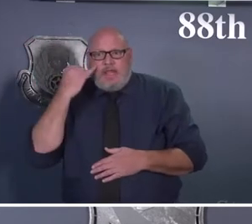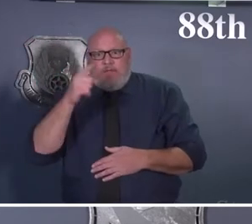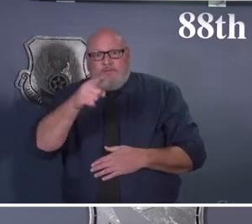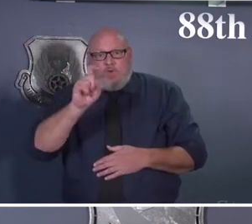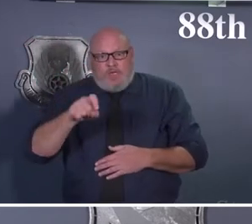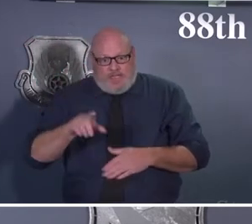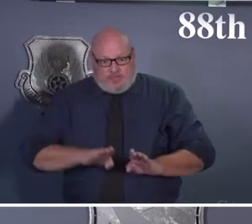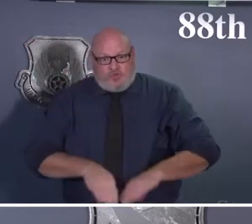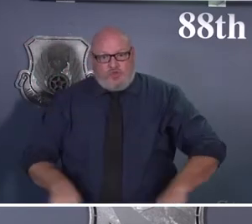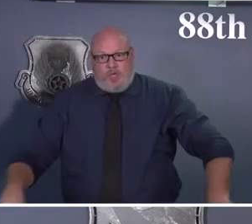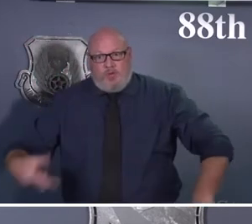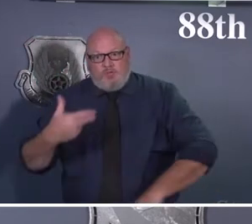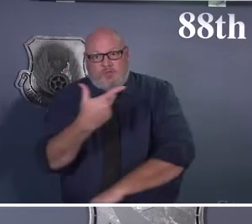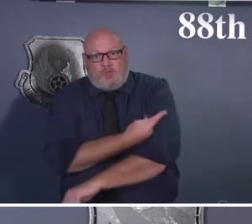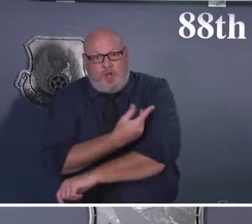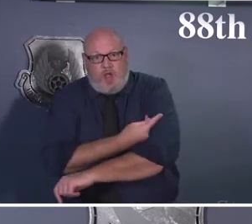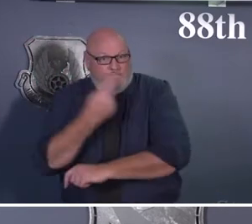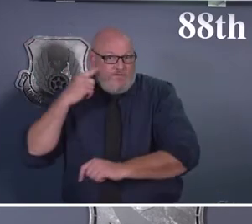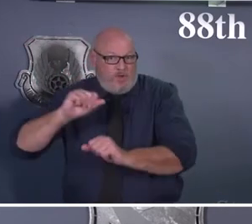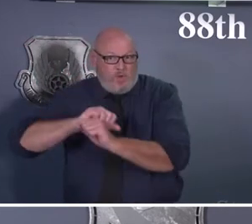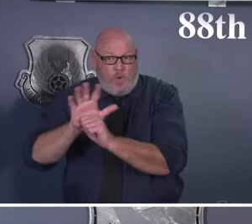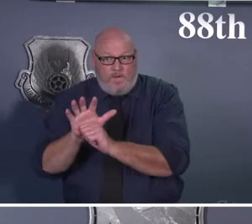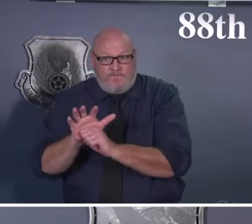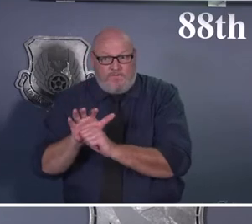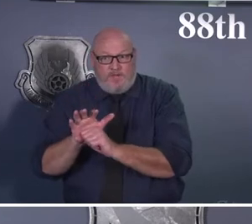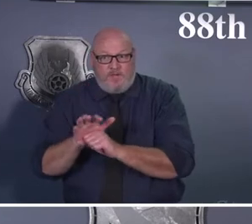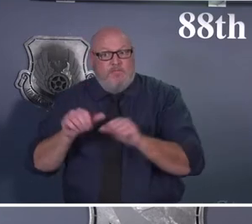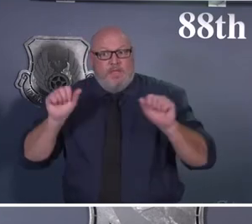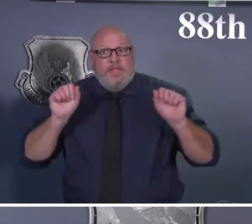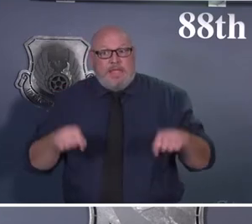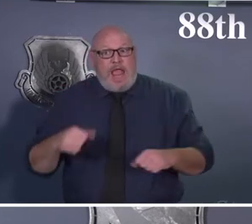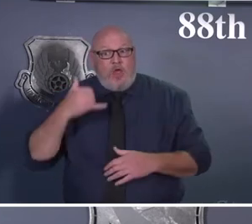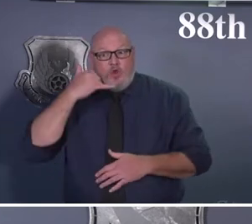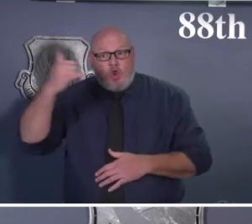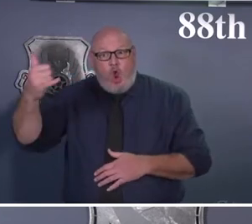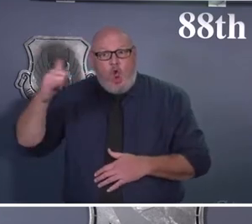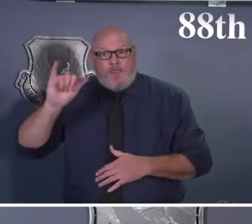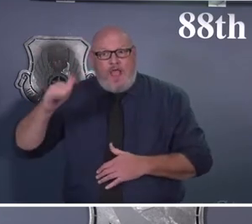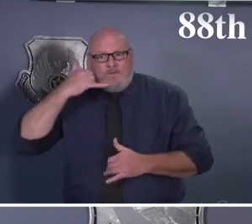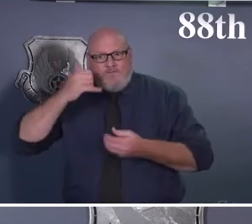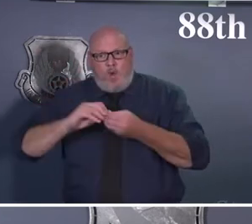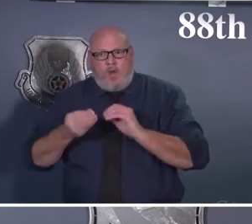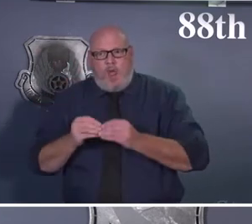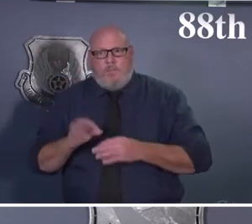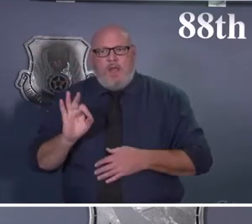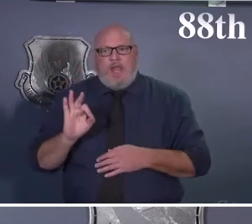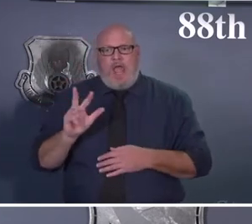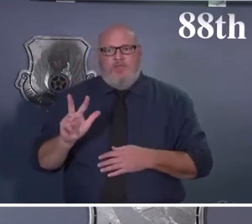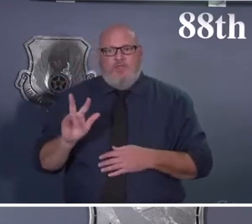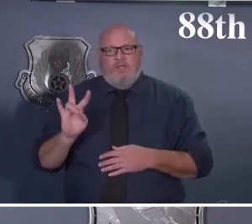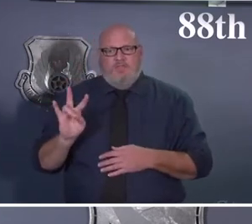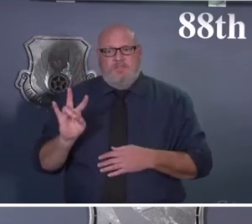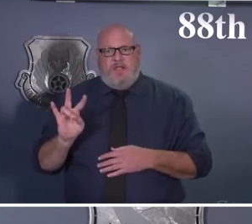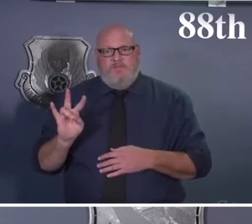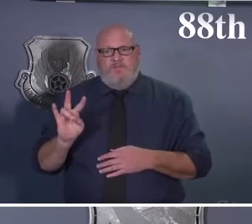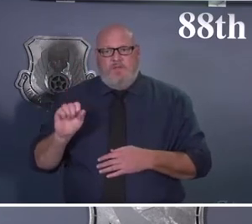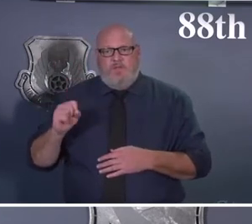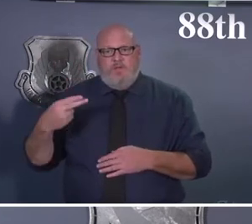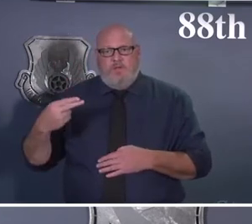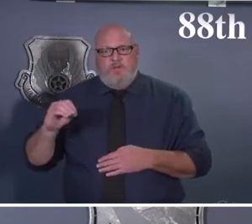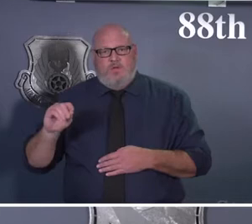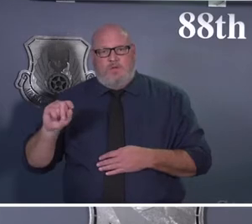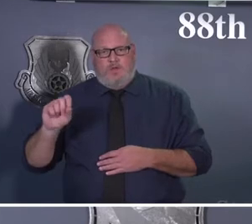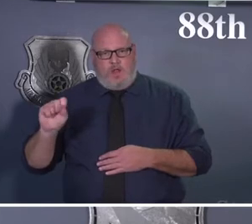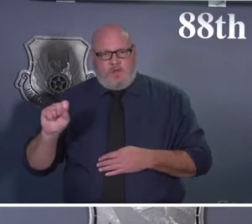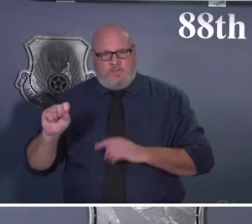-military members, for our other beneficiaries, we encourage you to use the local community to access COVID vaccinations.